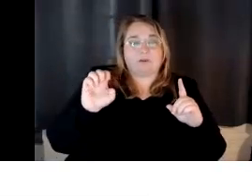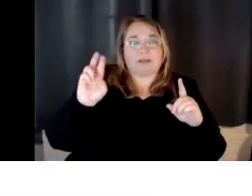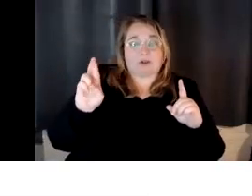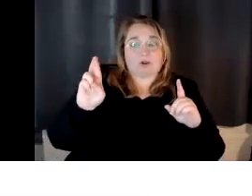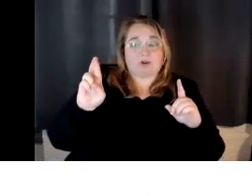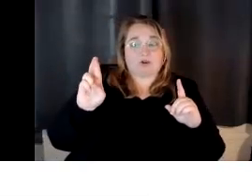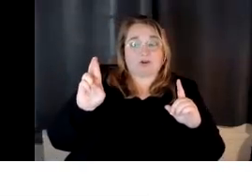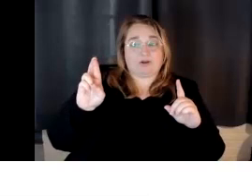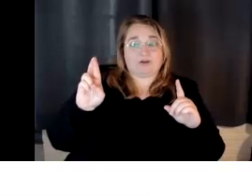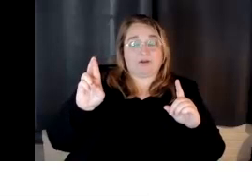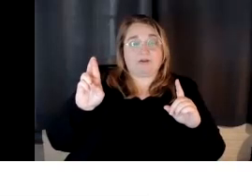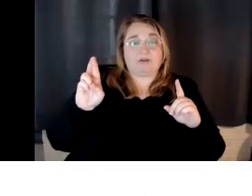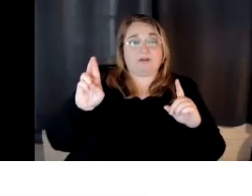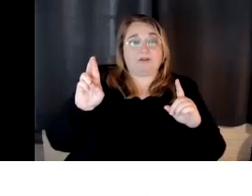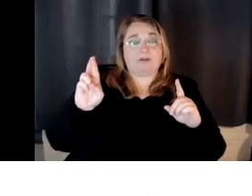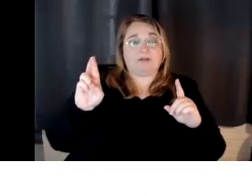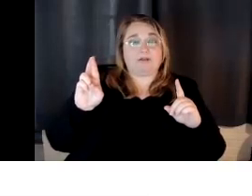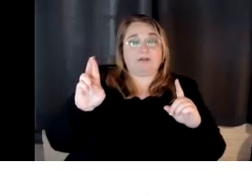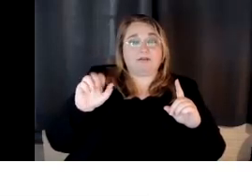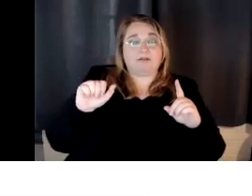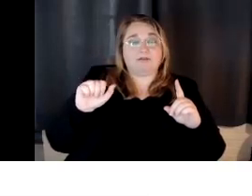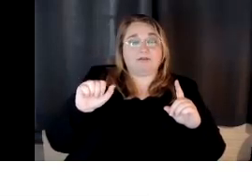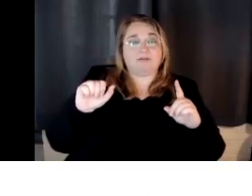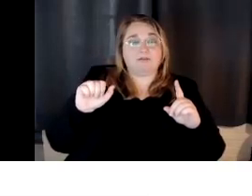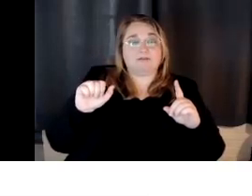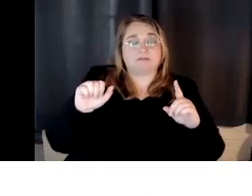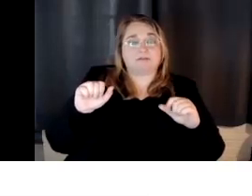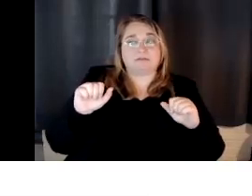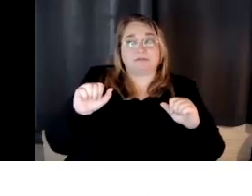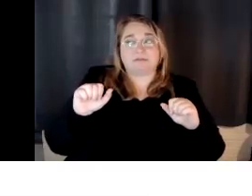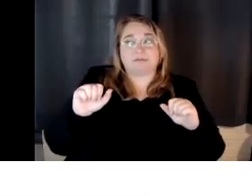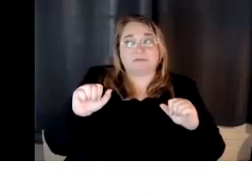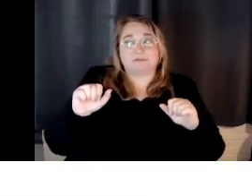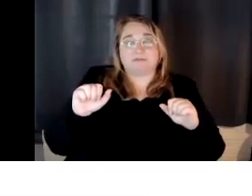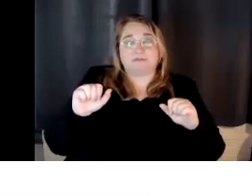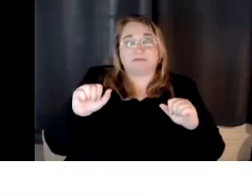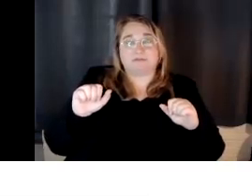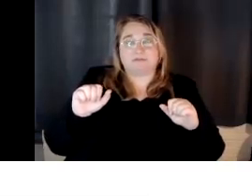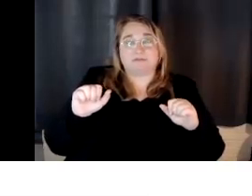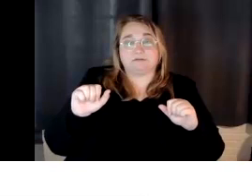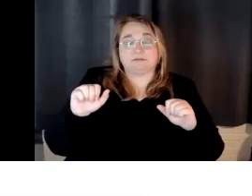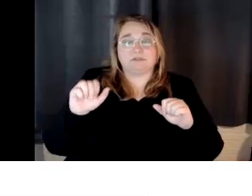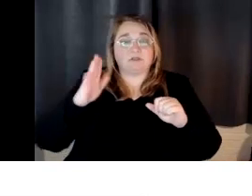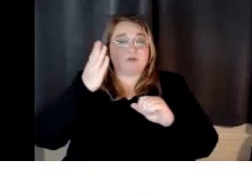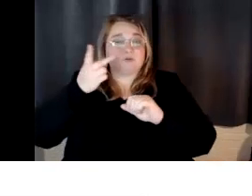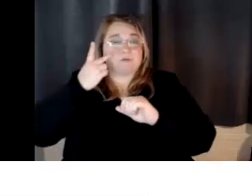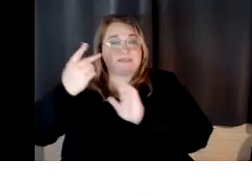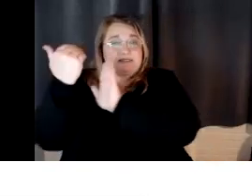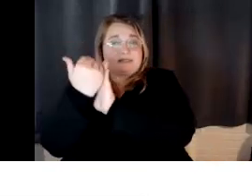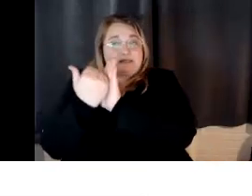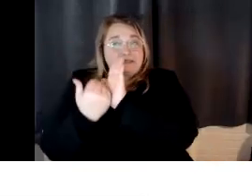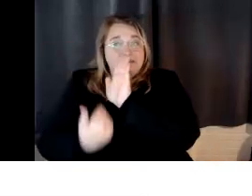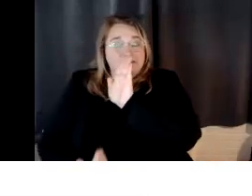the OER is listed over here, these are all the things that we can do with the open